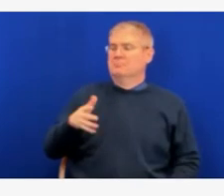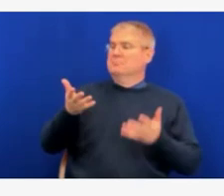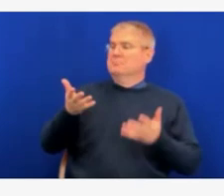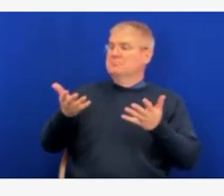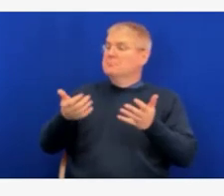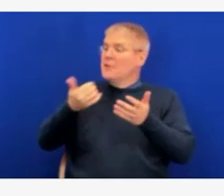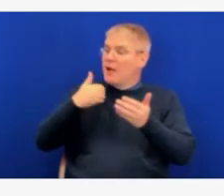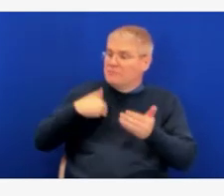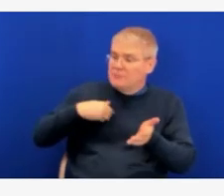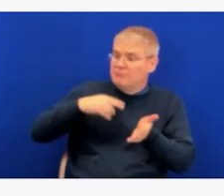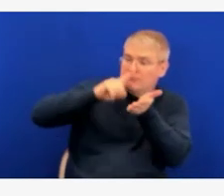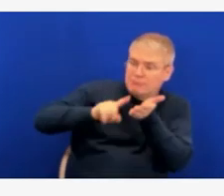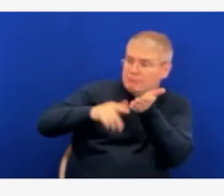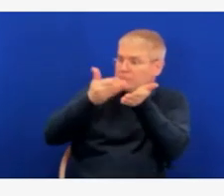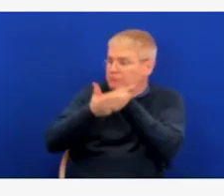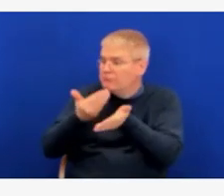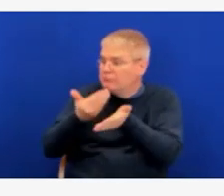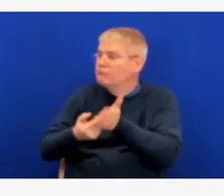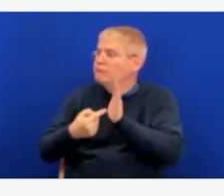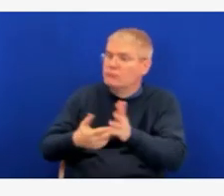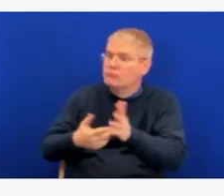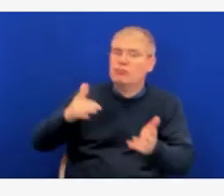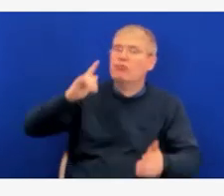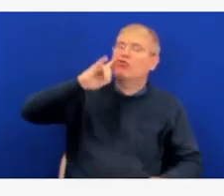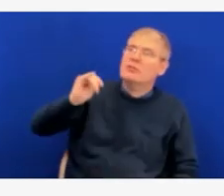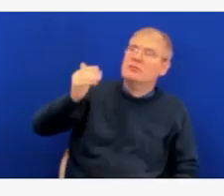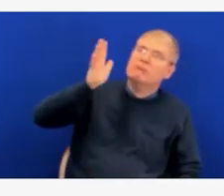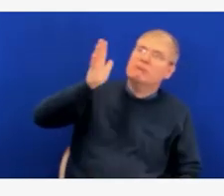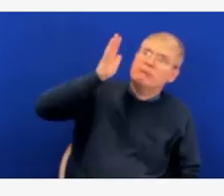similar to the adult data.